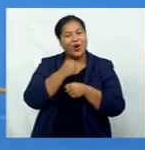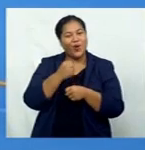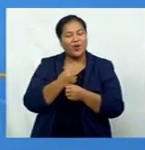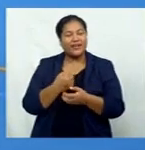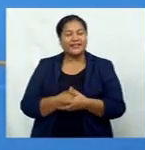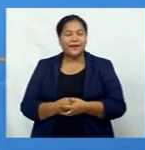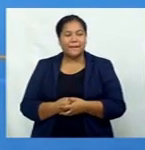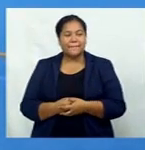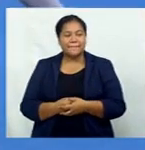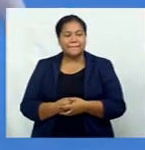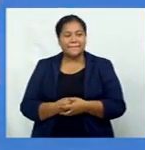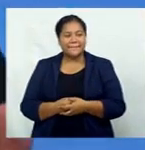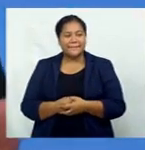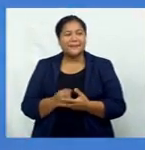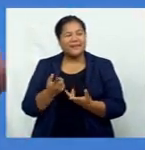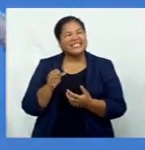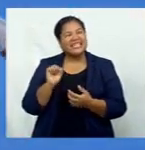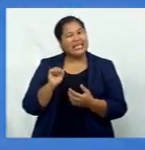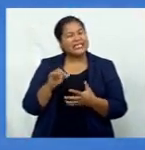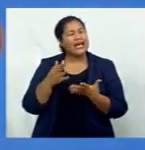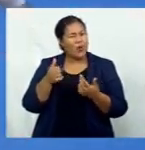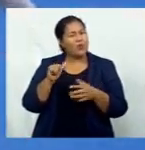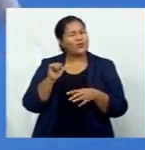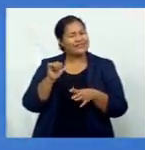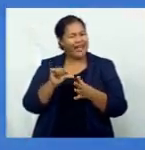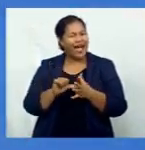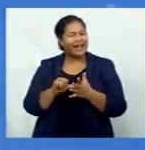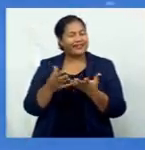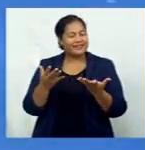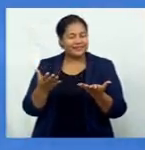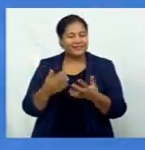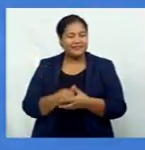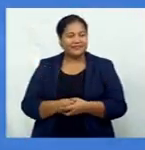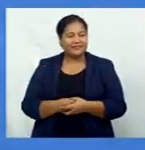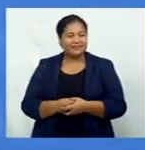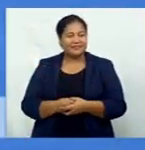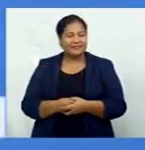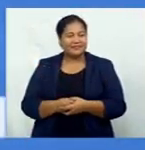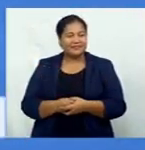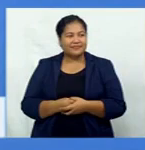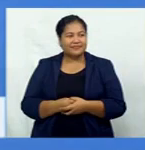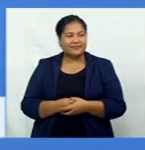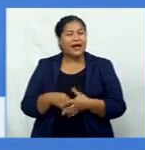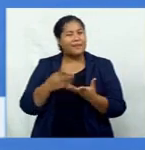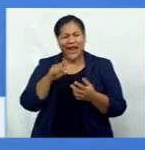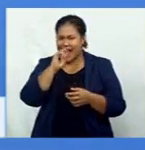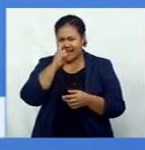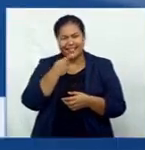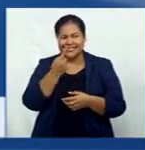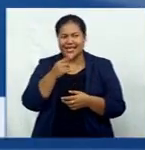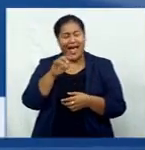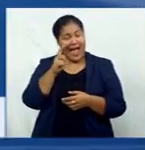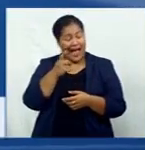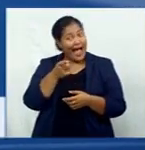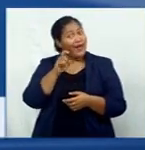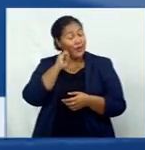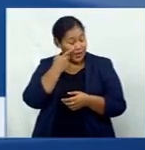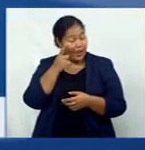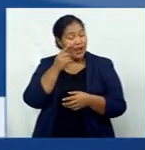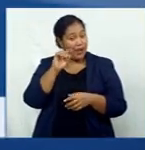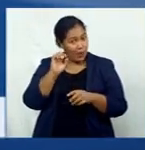but yeah it's going to be tough. I couldn't say I would win a goal but for me